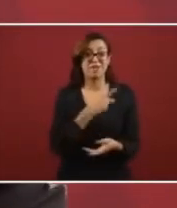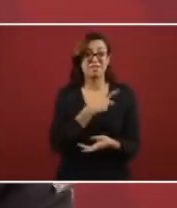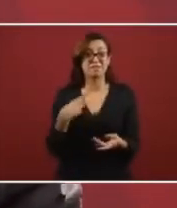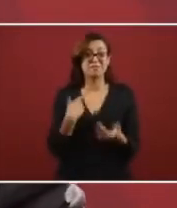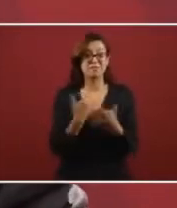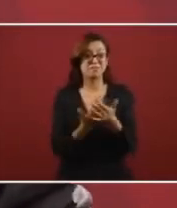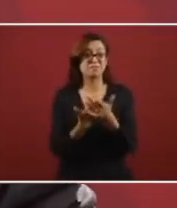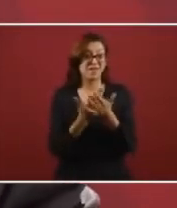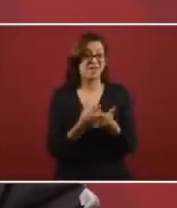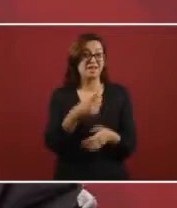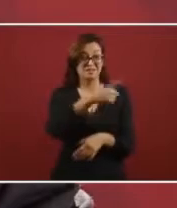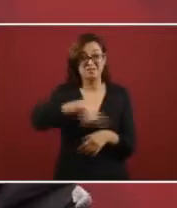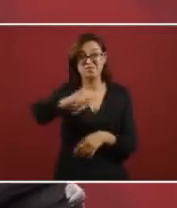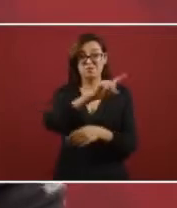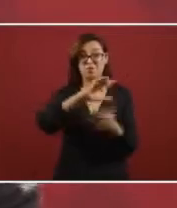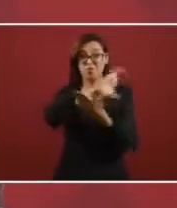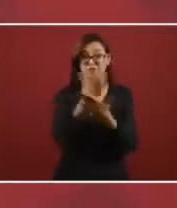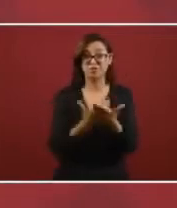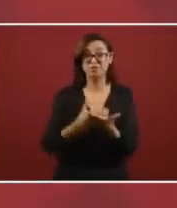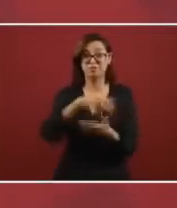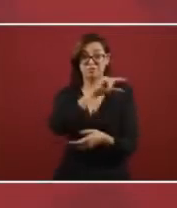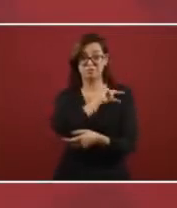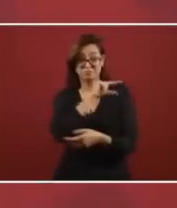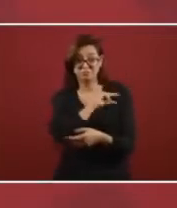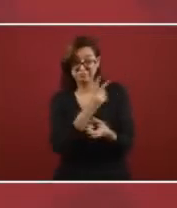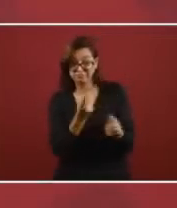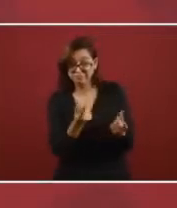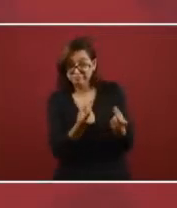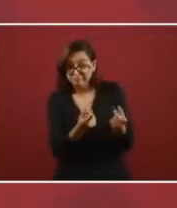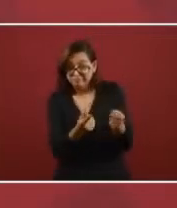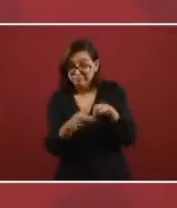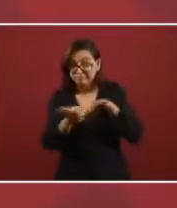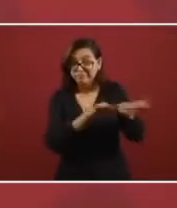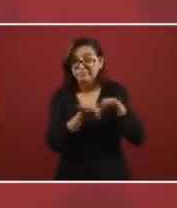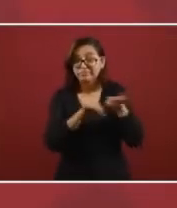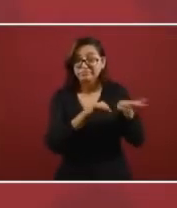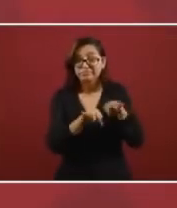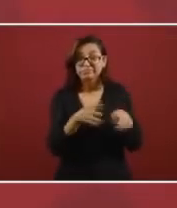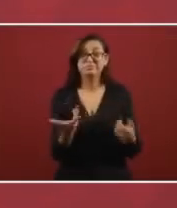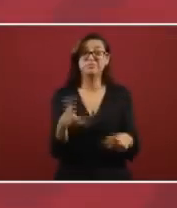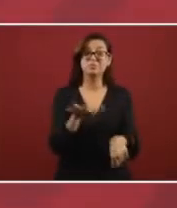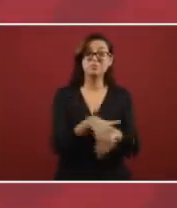is that they produce because they did not even